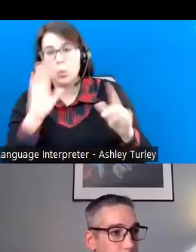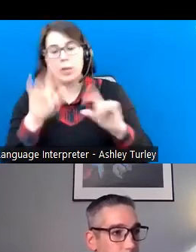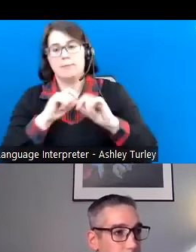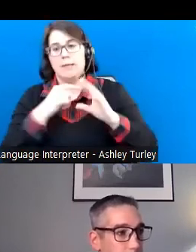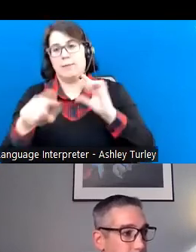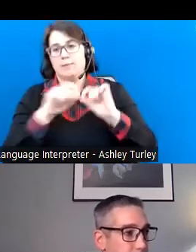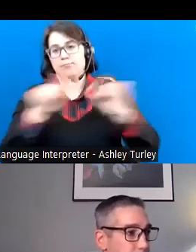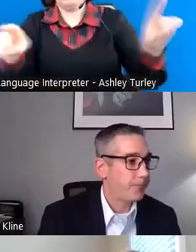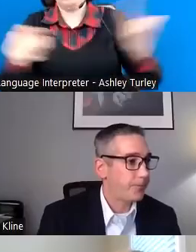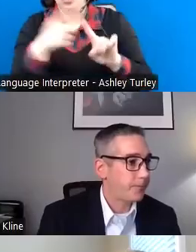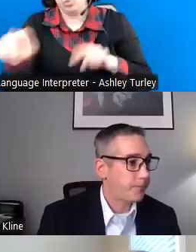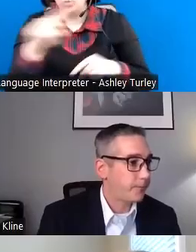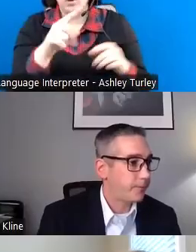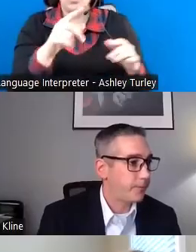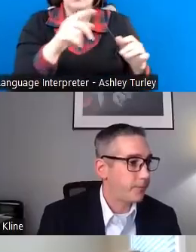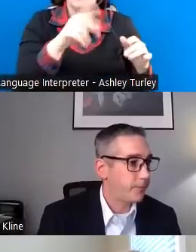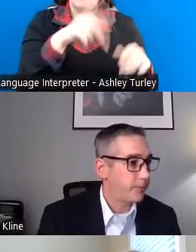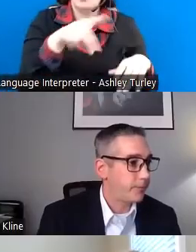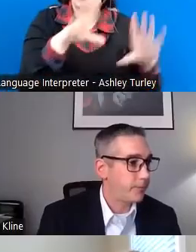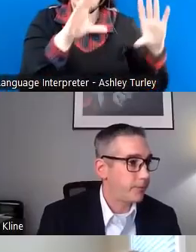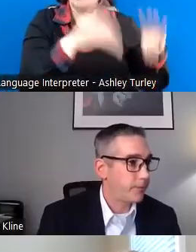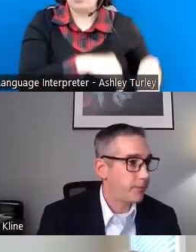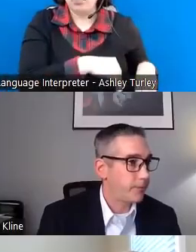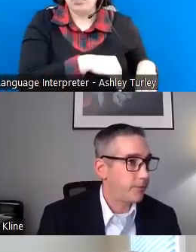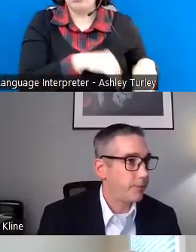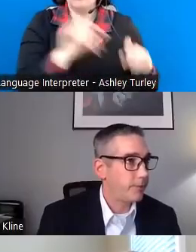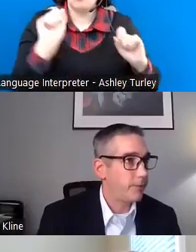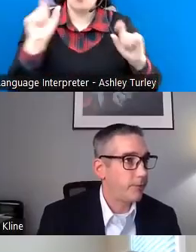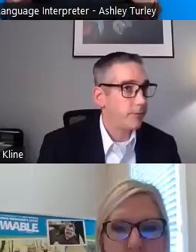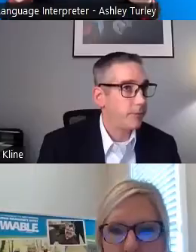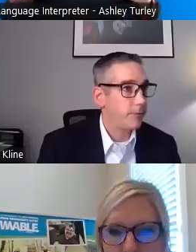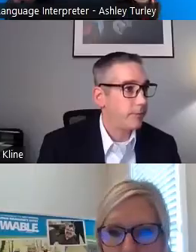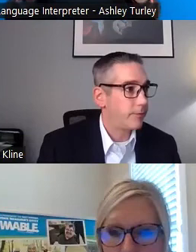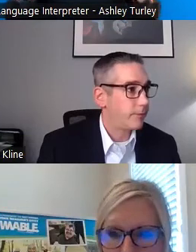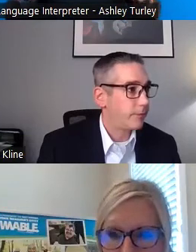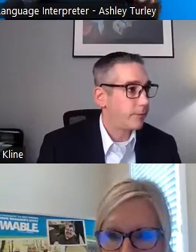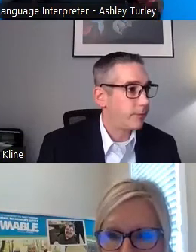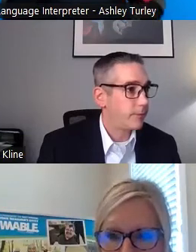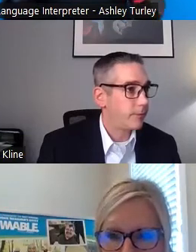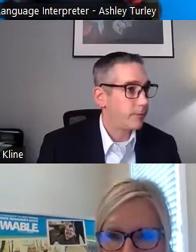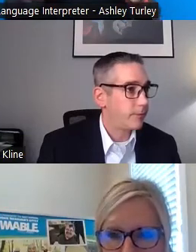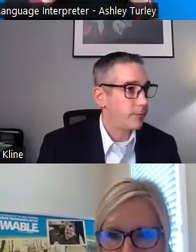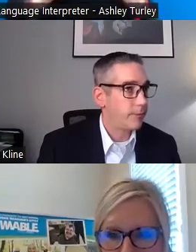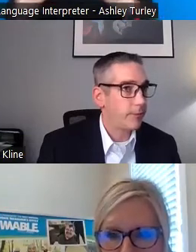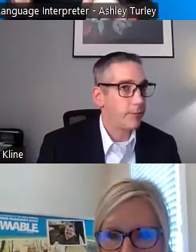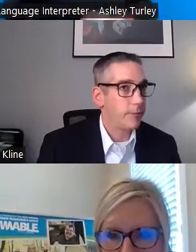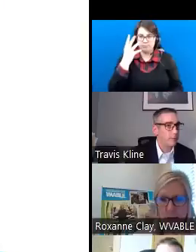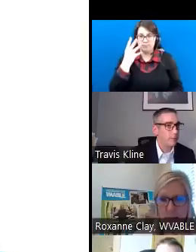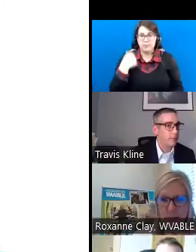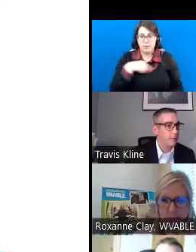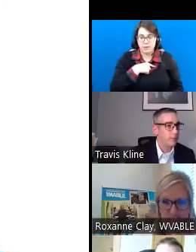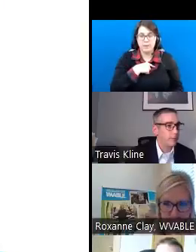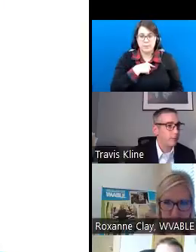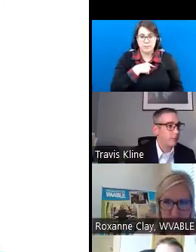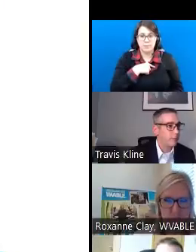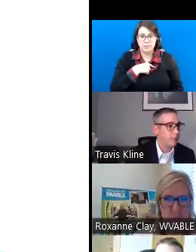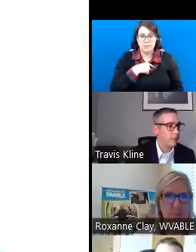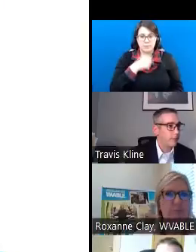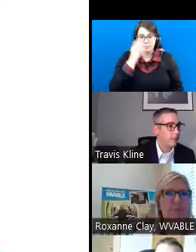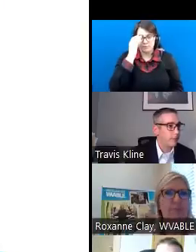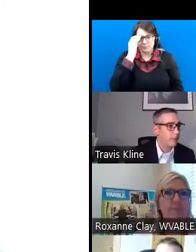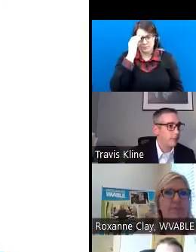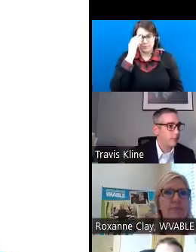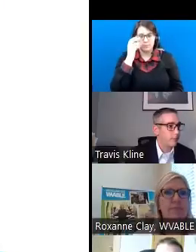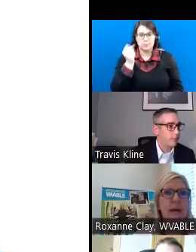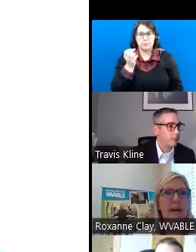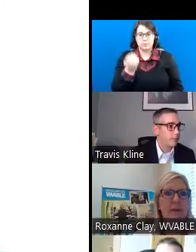and end the slideshow so we can have all of our presenters be visible so that we can, excuse